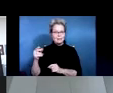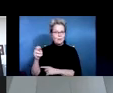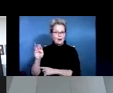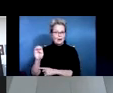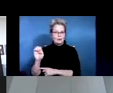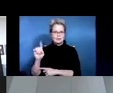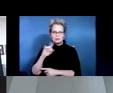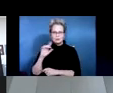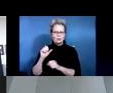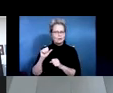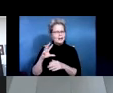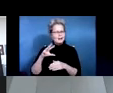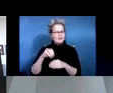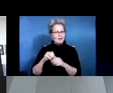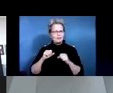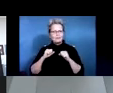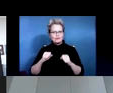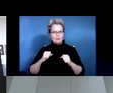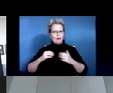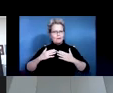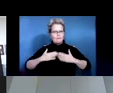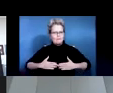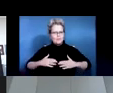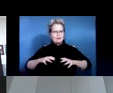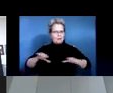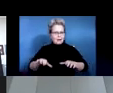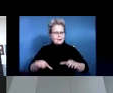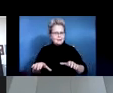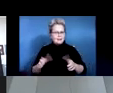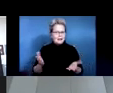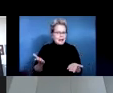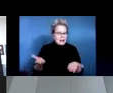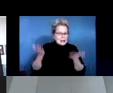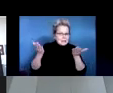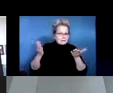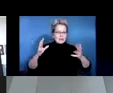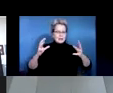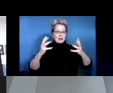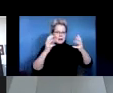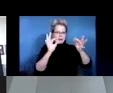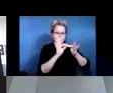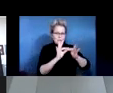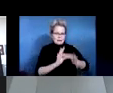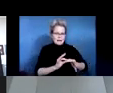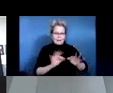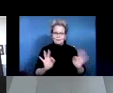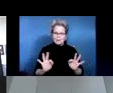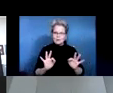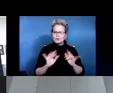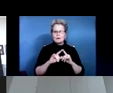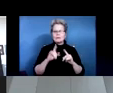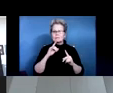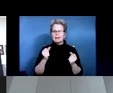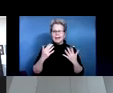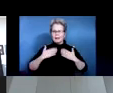requiring him to lift, move, and on occasion, on occasion, assemble furniture. He also used warehouse equipment